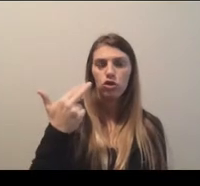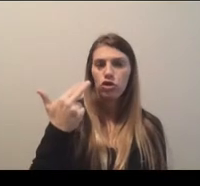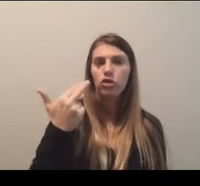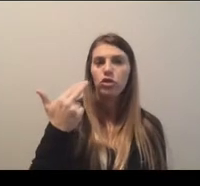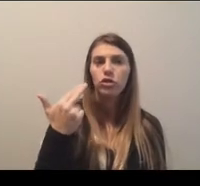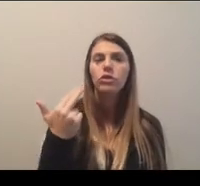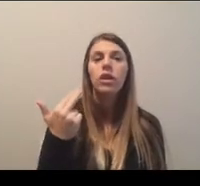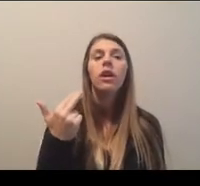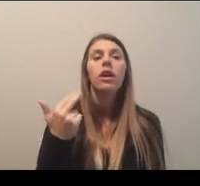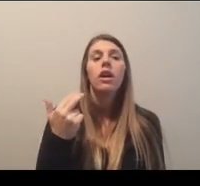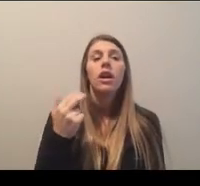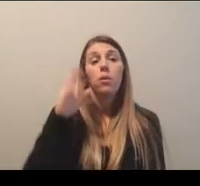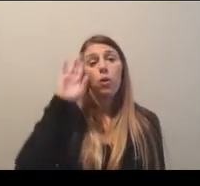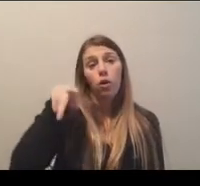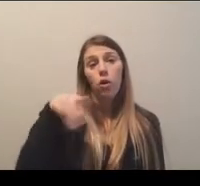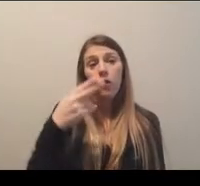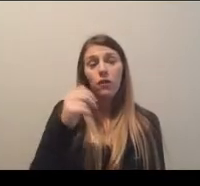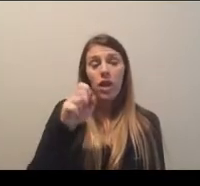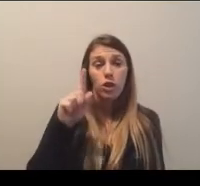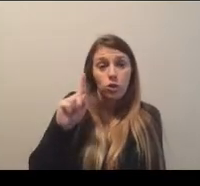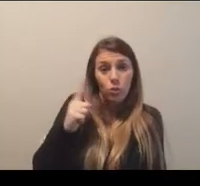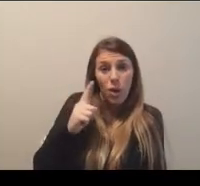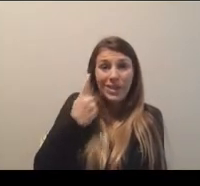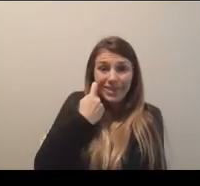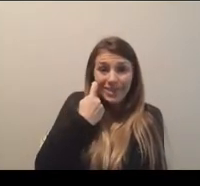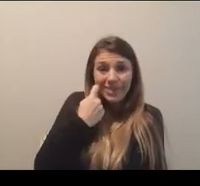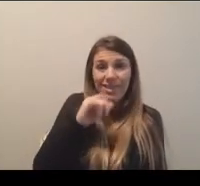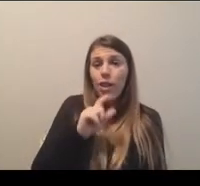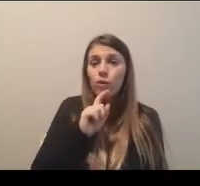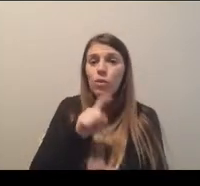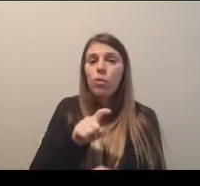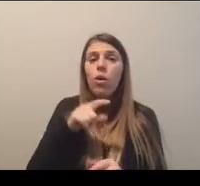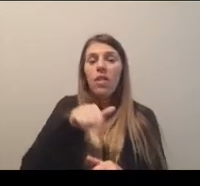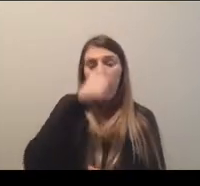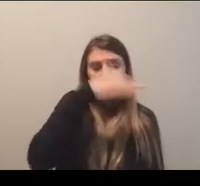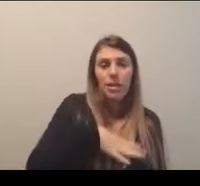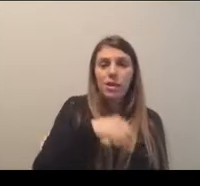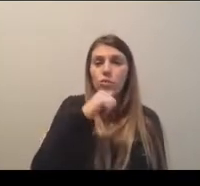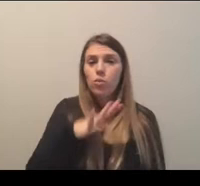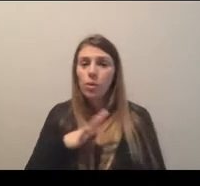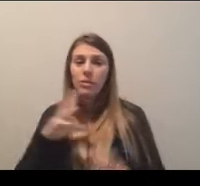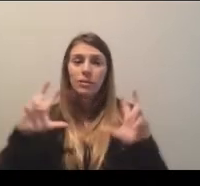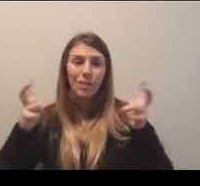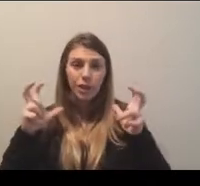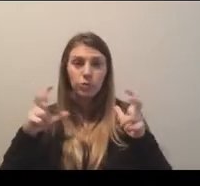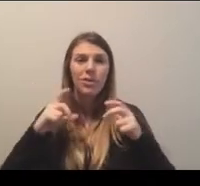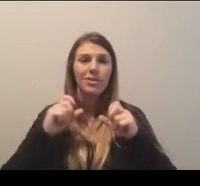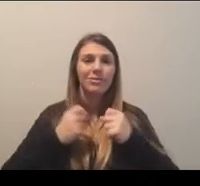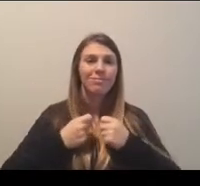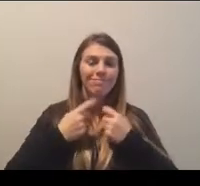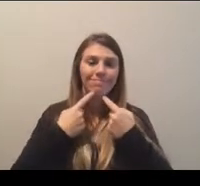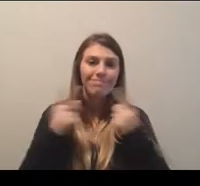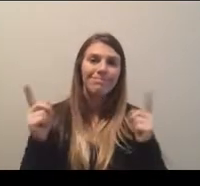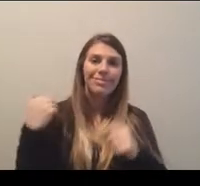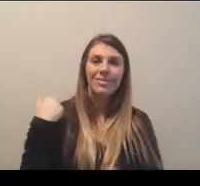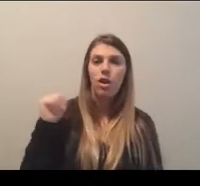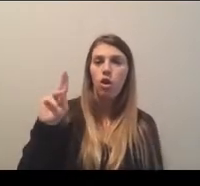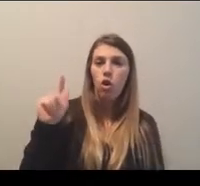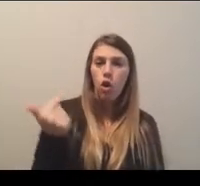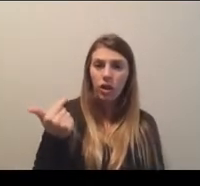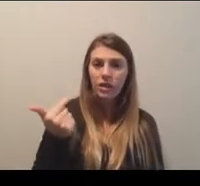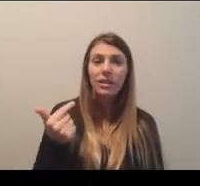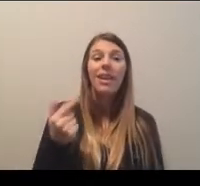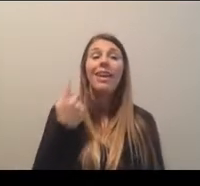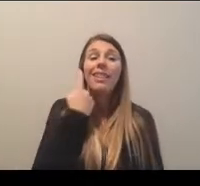We know that phase one of the report, which focused only on men's and women's basketball, was released in August. And more recently,